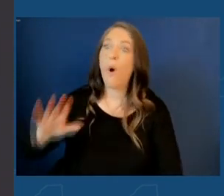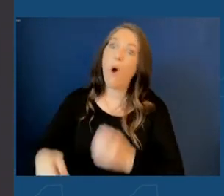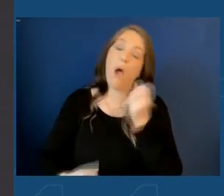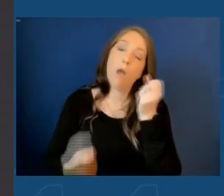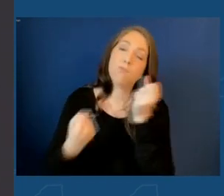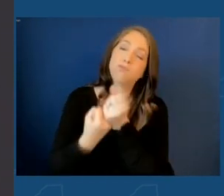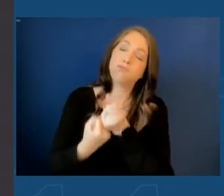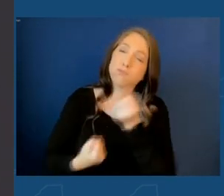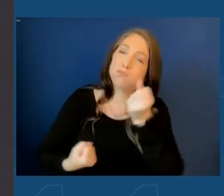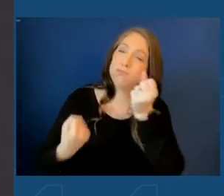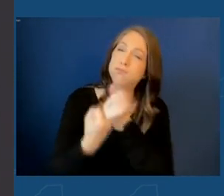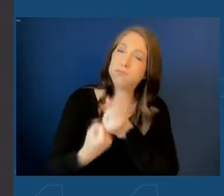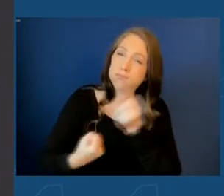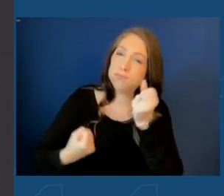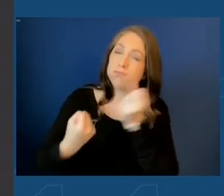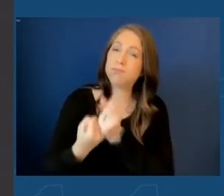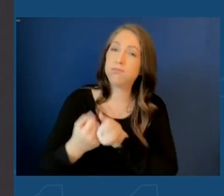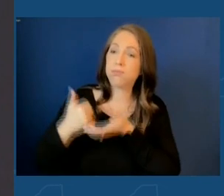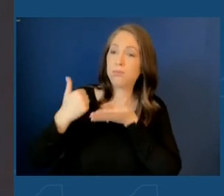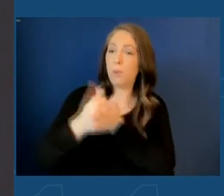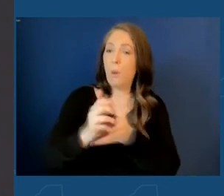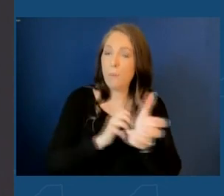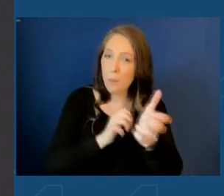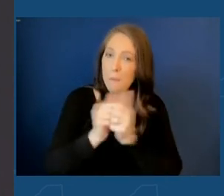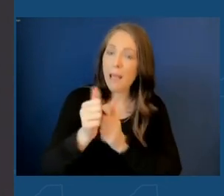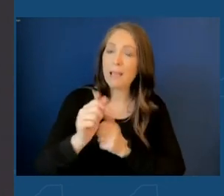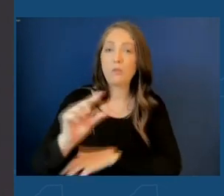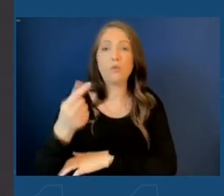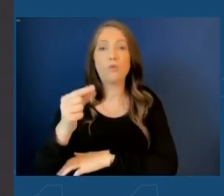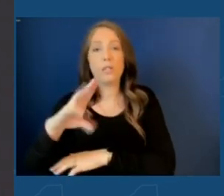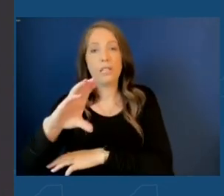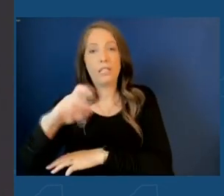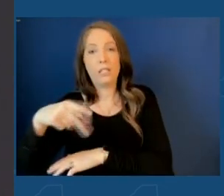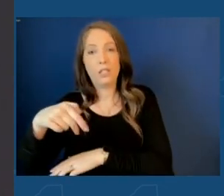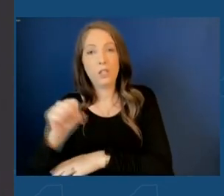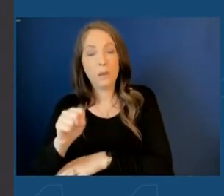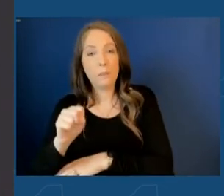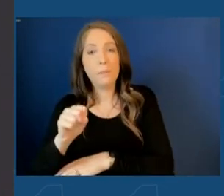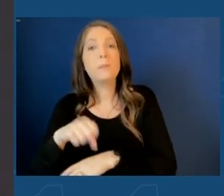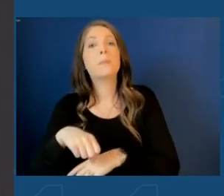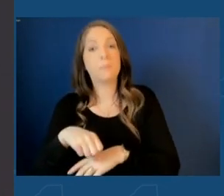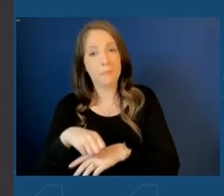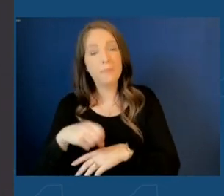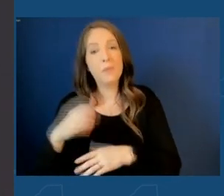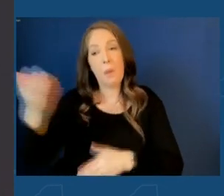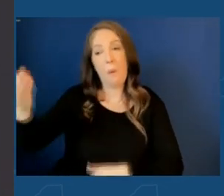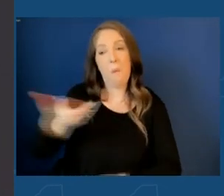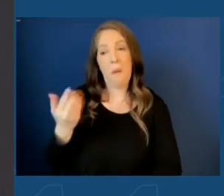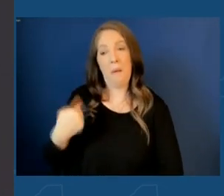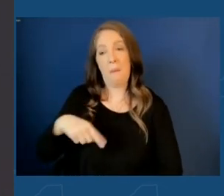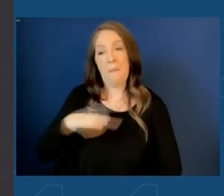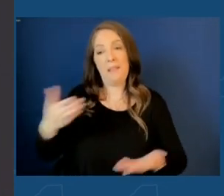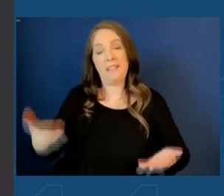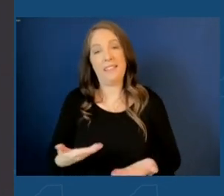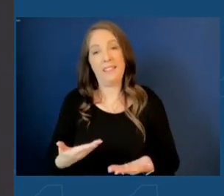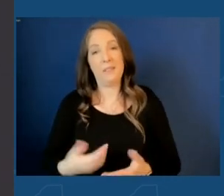support in passing green chips legislation and welcoming Micron to here in the state.